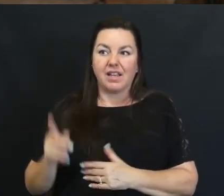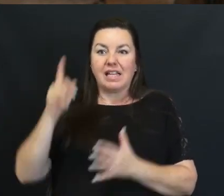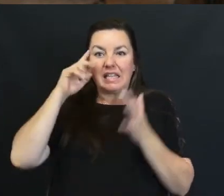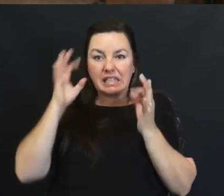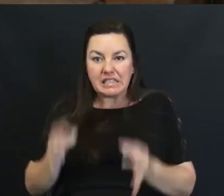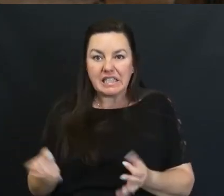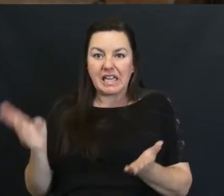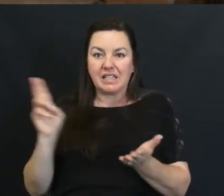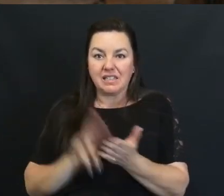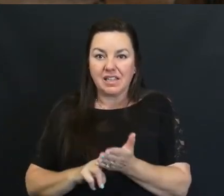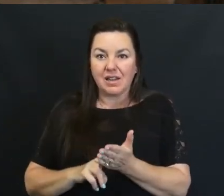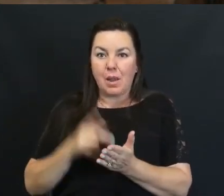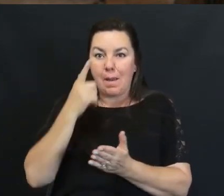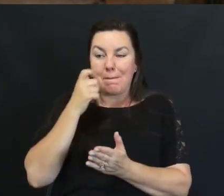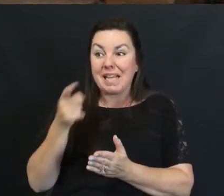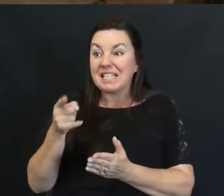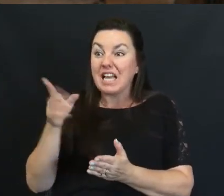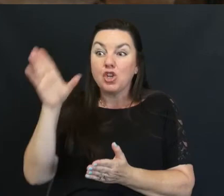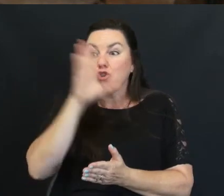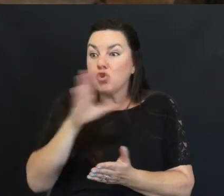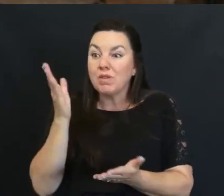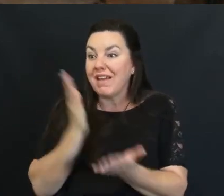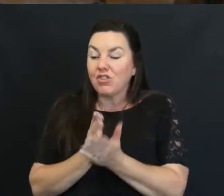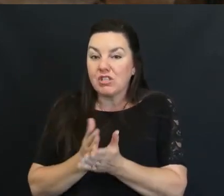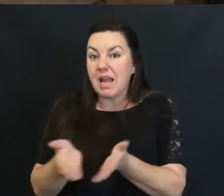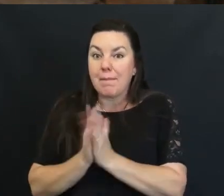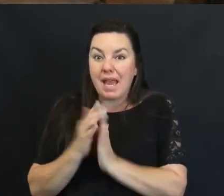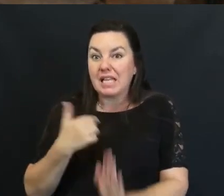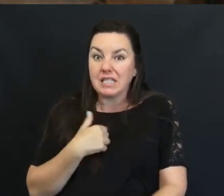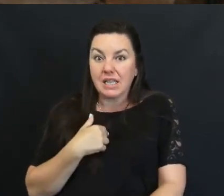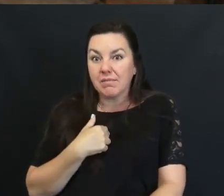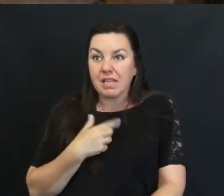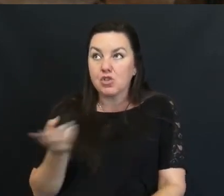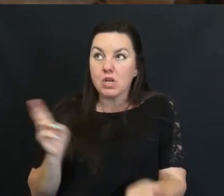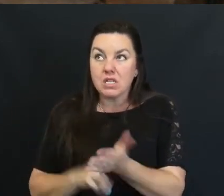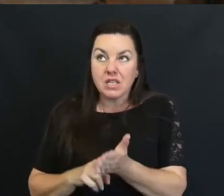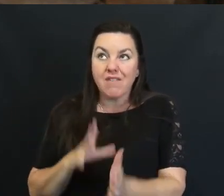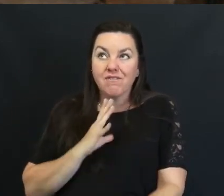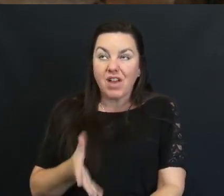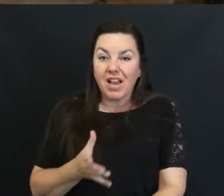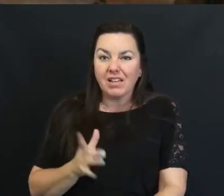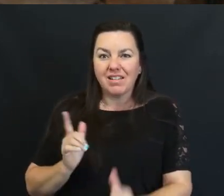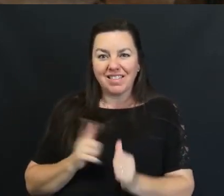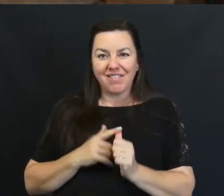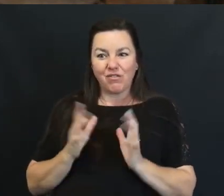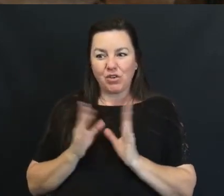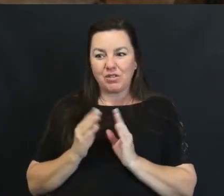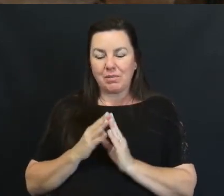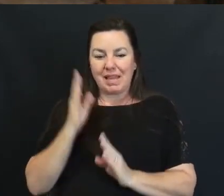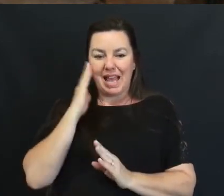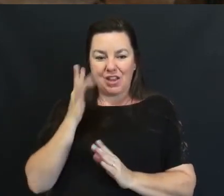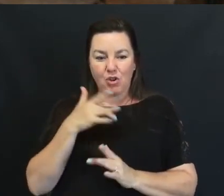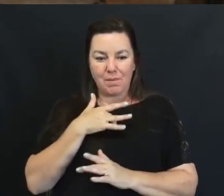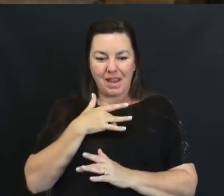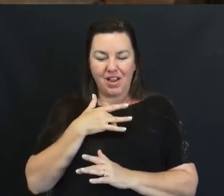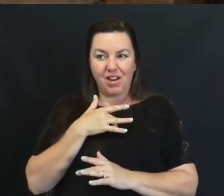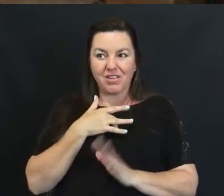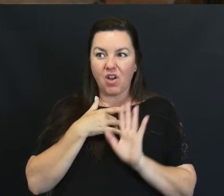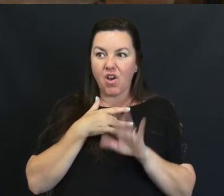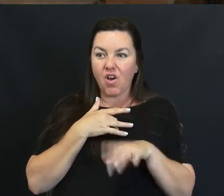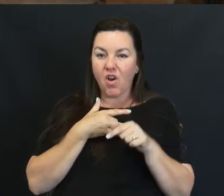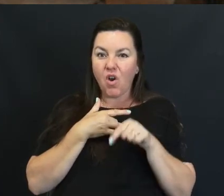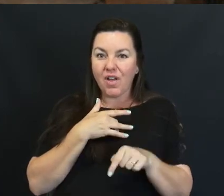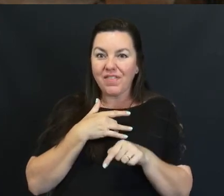Mostly Because I Knew She Was Not Going To Stop Asking Me That First I Knew In My Heart This Was God